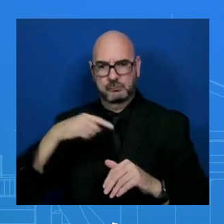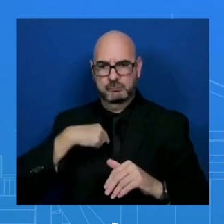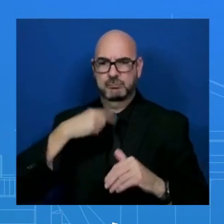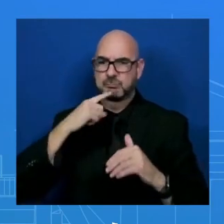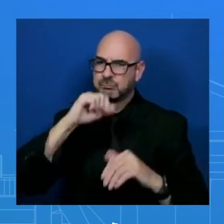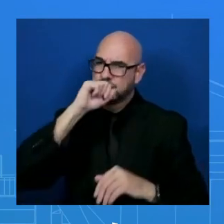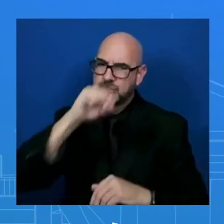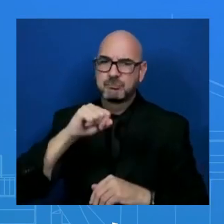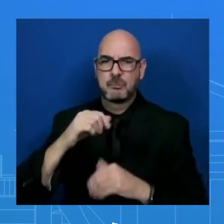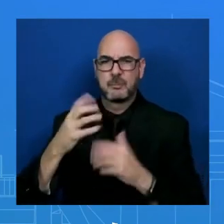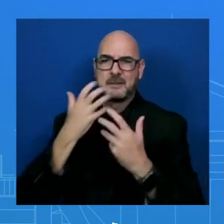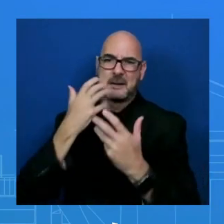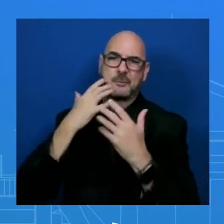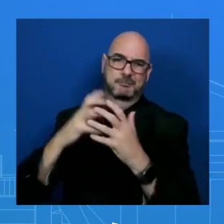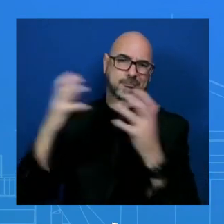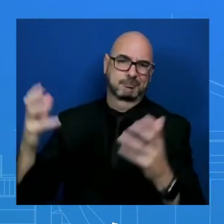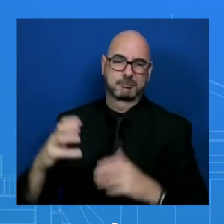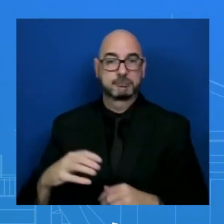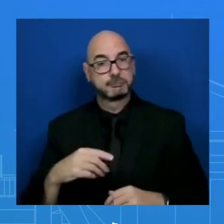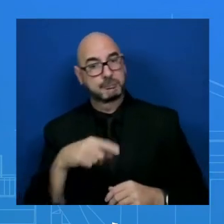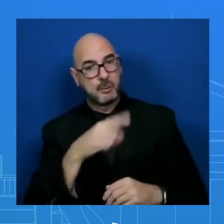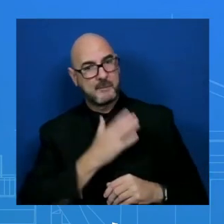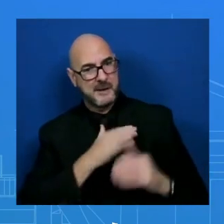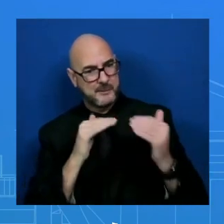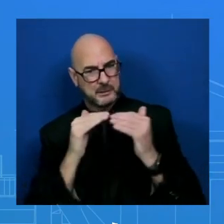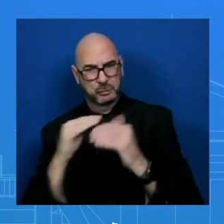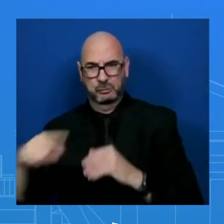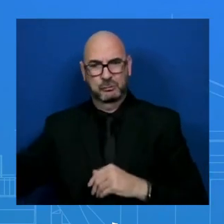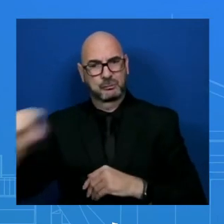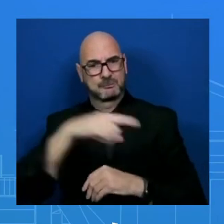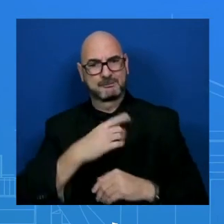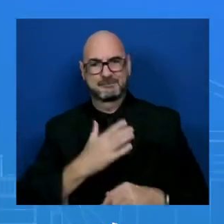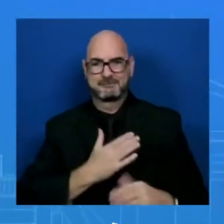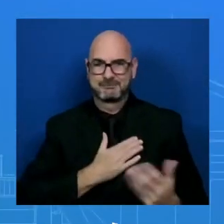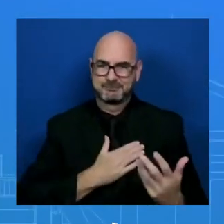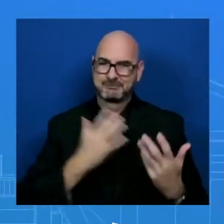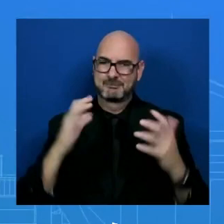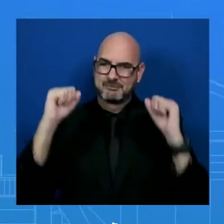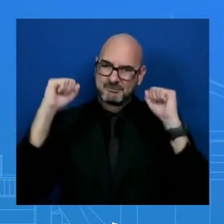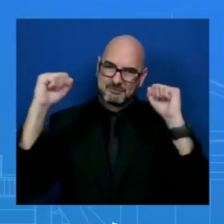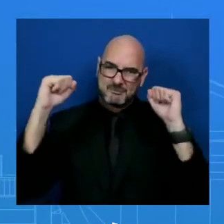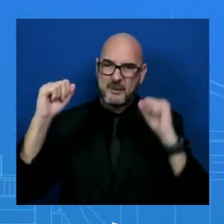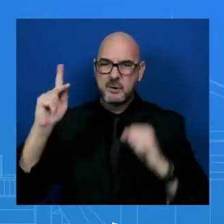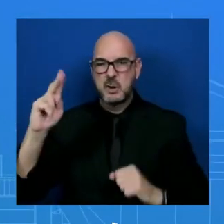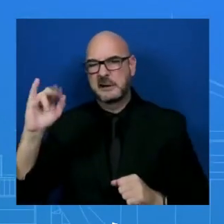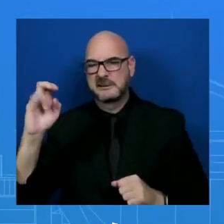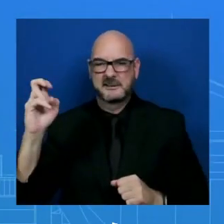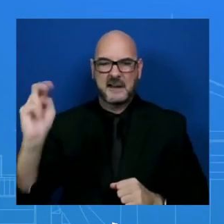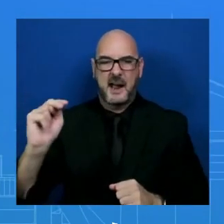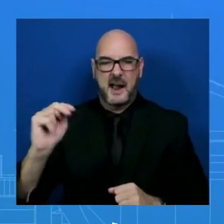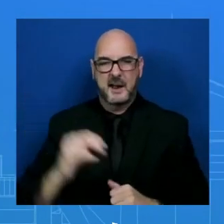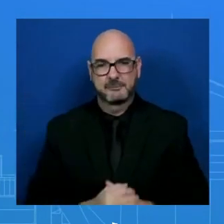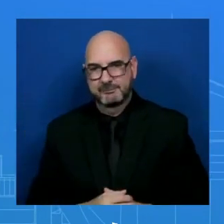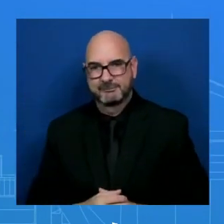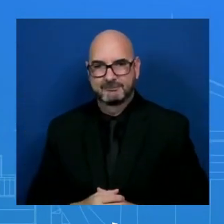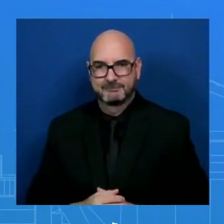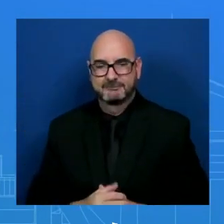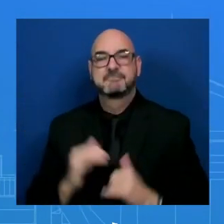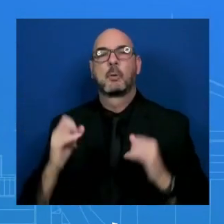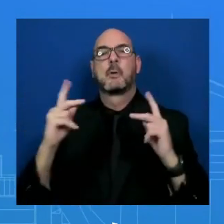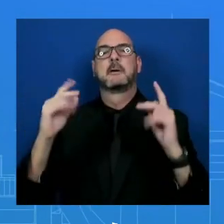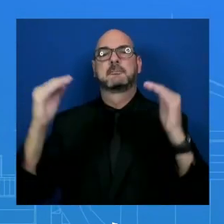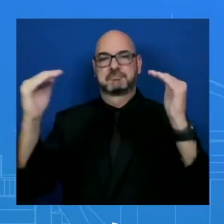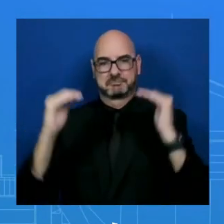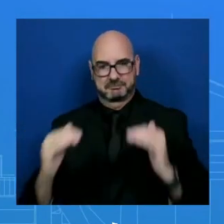And thank you to all of my incredible colleagues. MS. All right, Kristen, go forward. what's wrong now? MS. Okay. There, Kali. MS. Okay. It's my birthday.